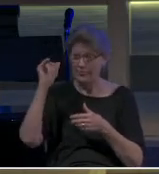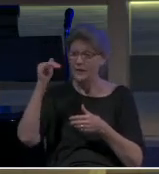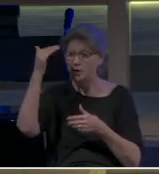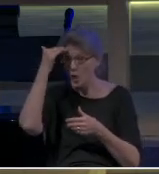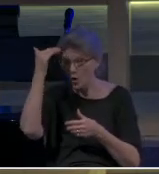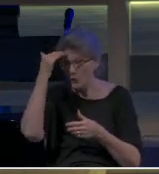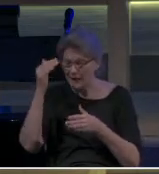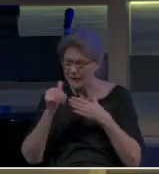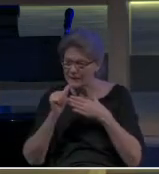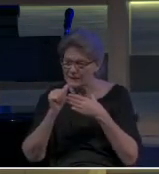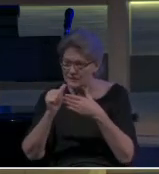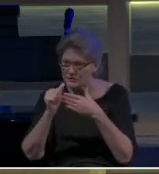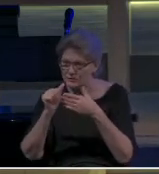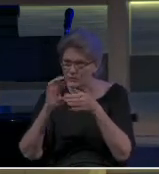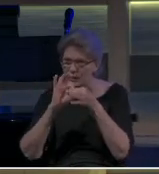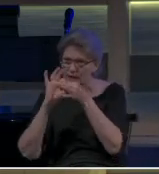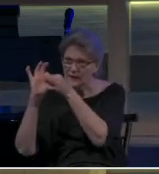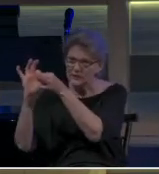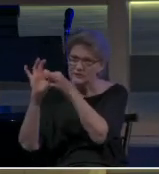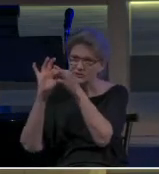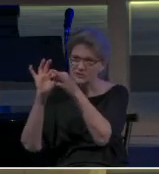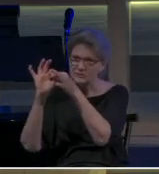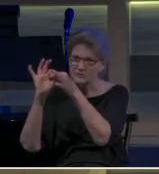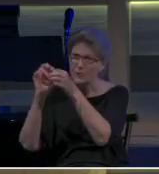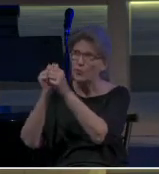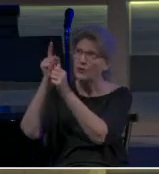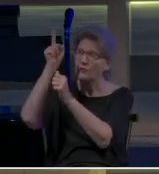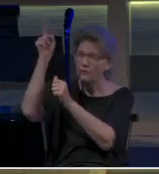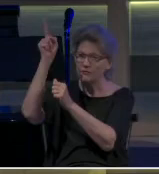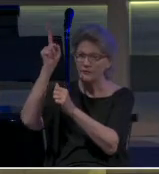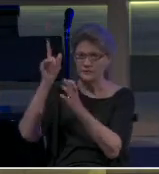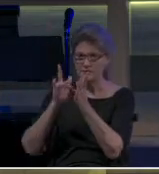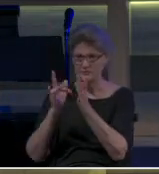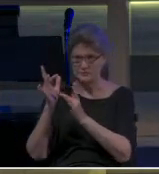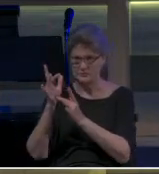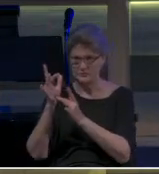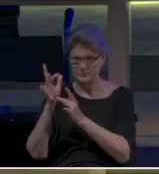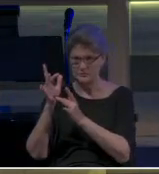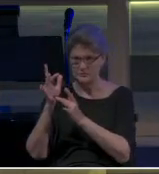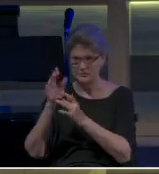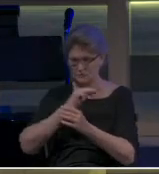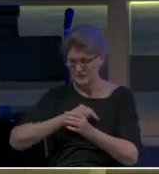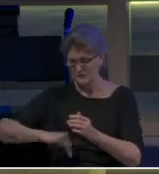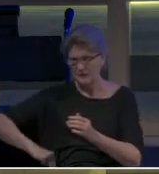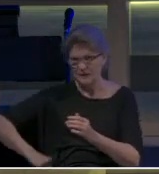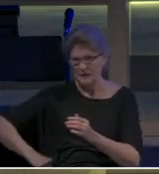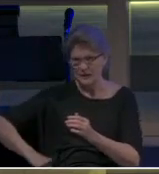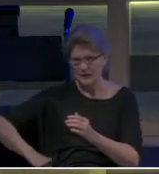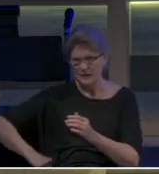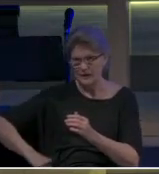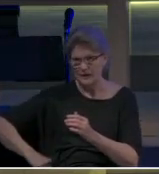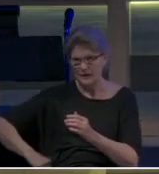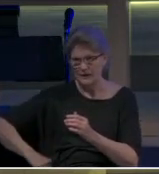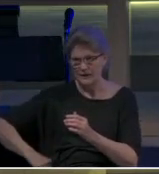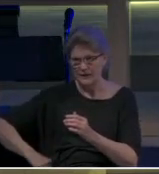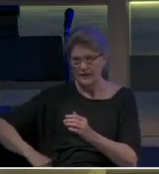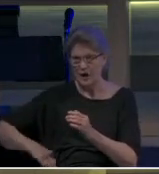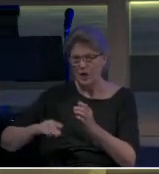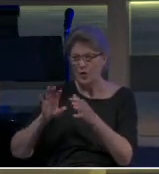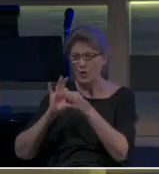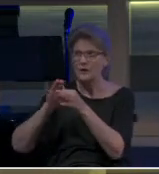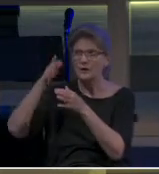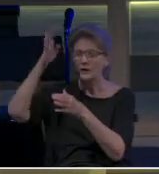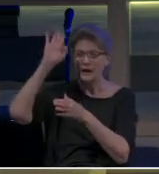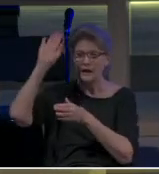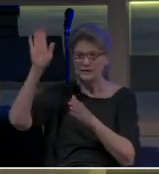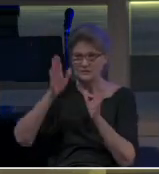leads to a relationship with Messiah that results according to God's intention in